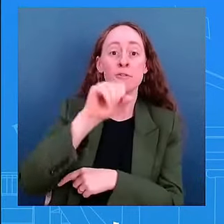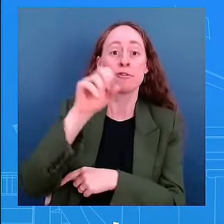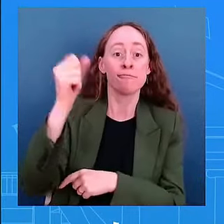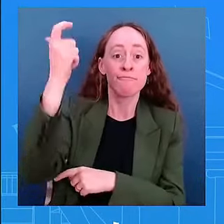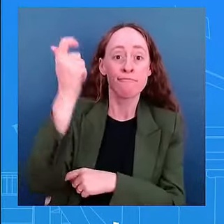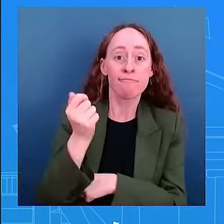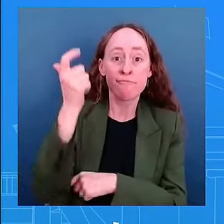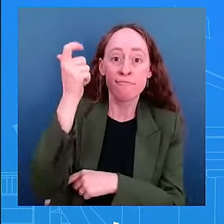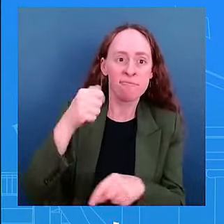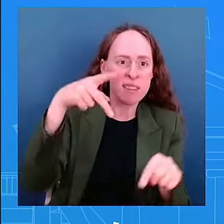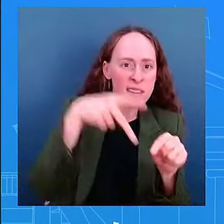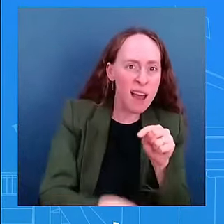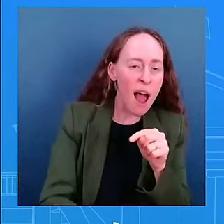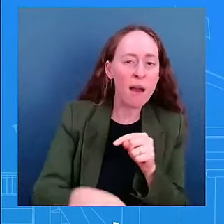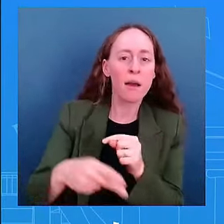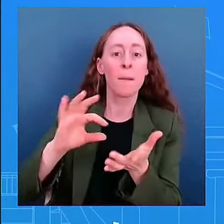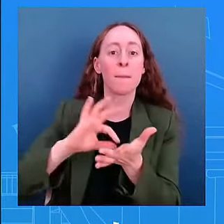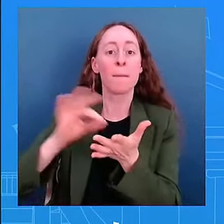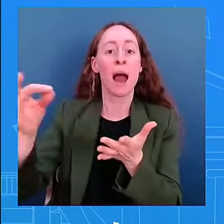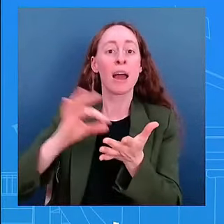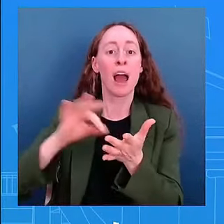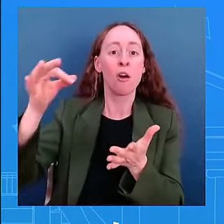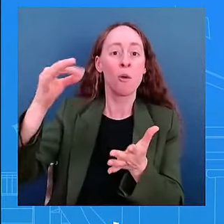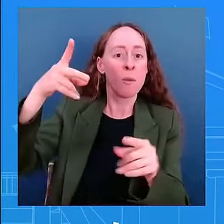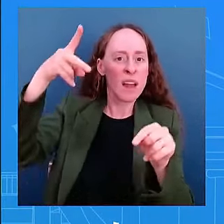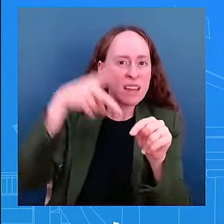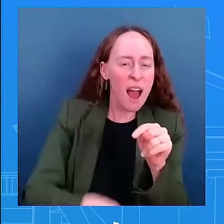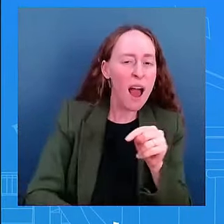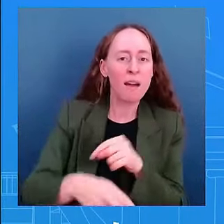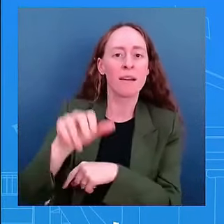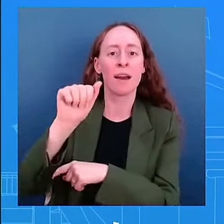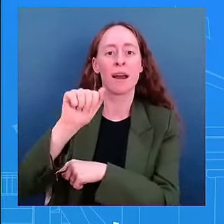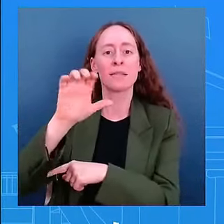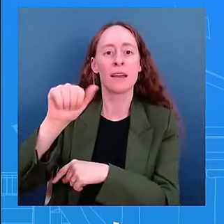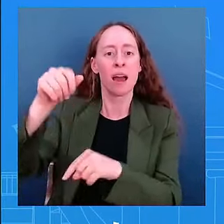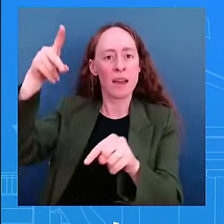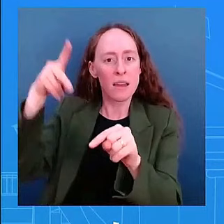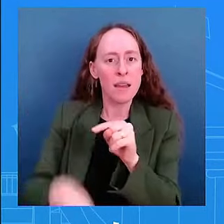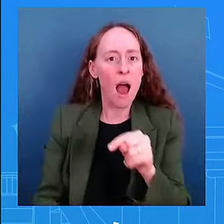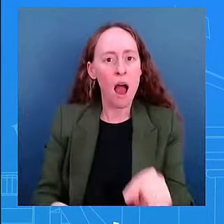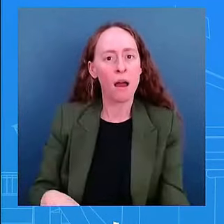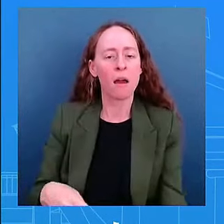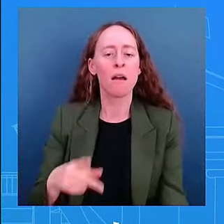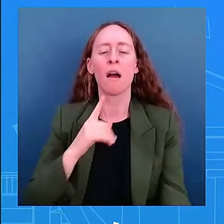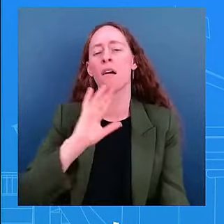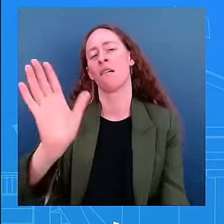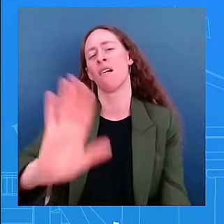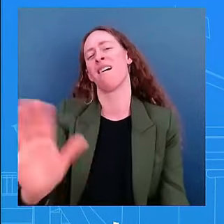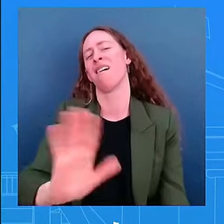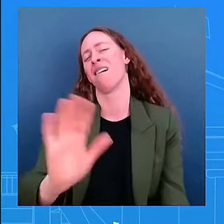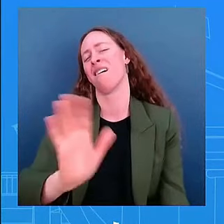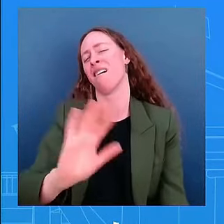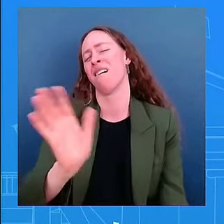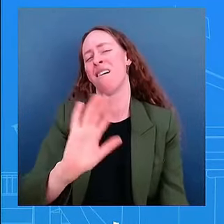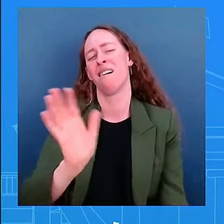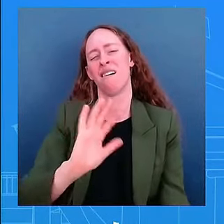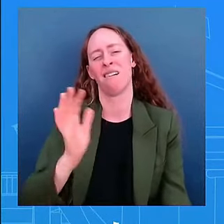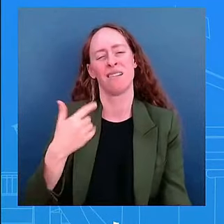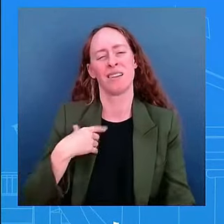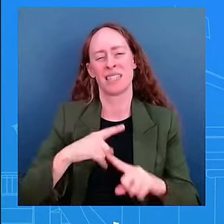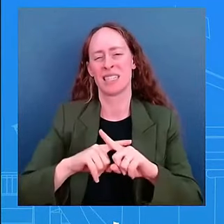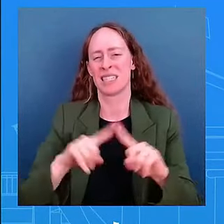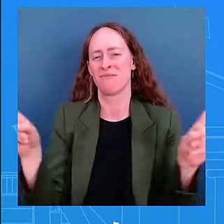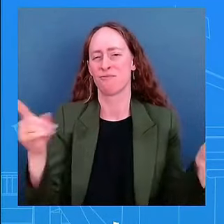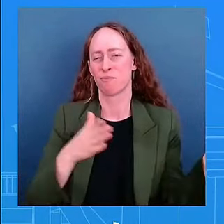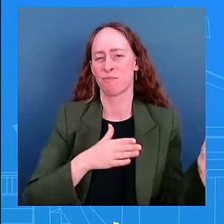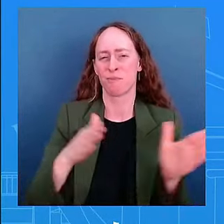and we want to do the opposite right the president's economic agenda uh we want to make sure that we put middle class family first hard-working families first